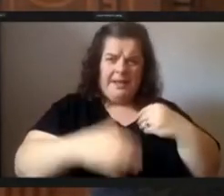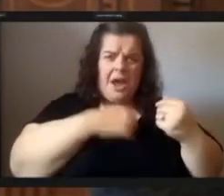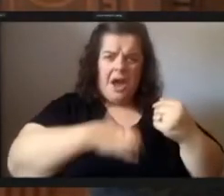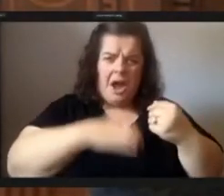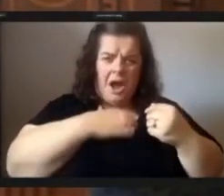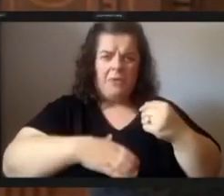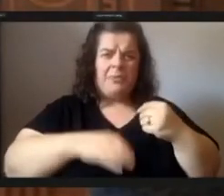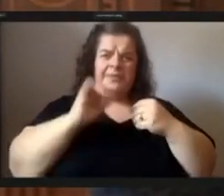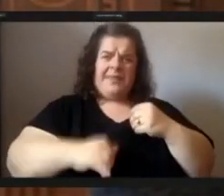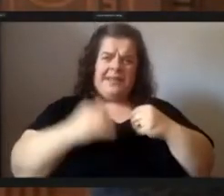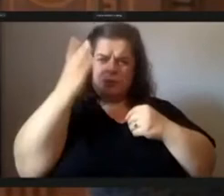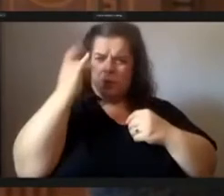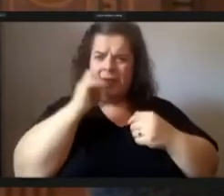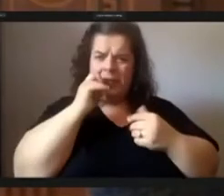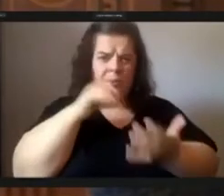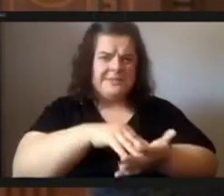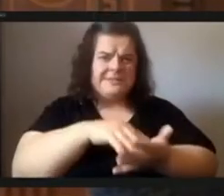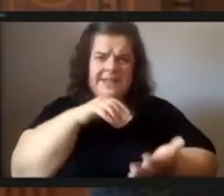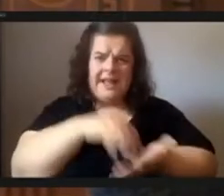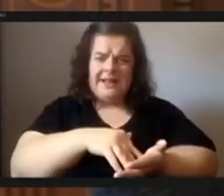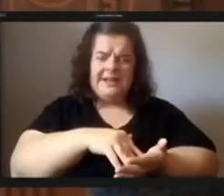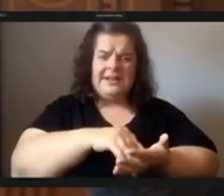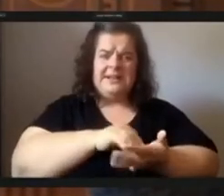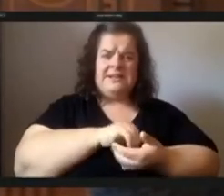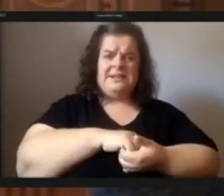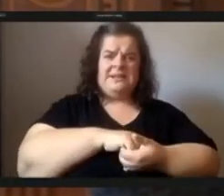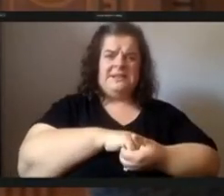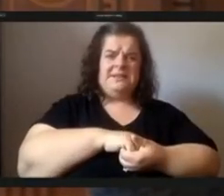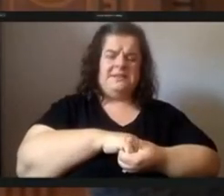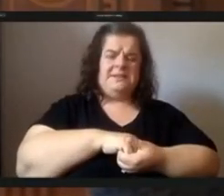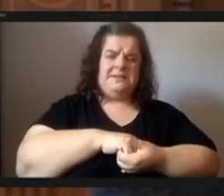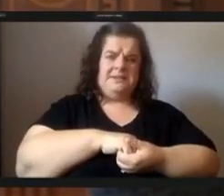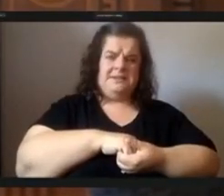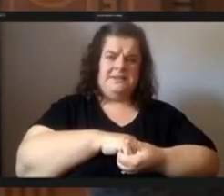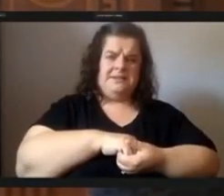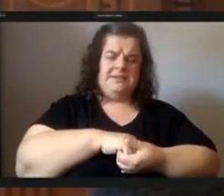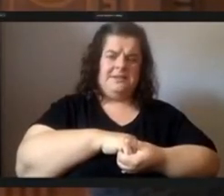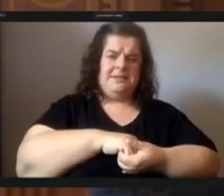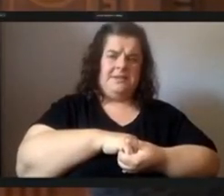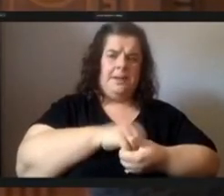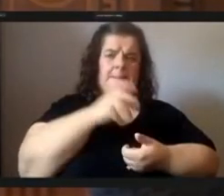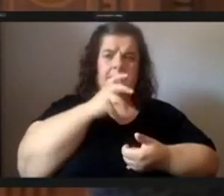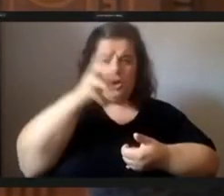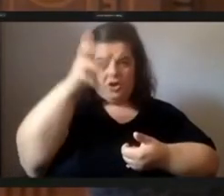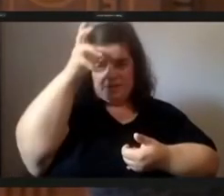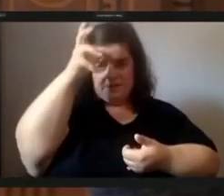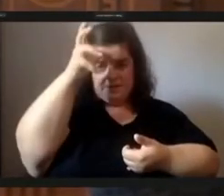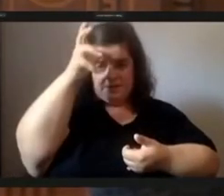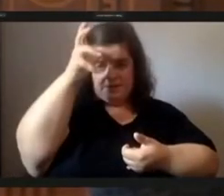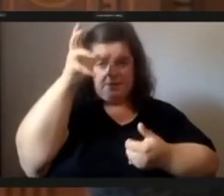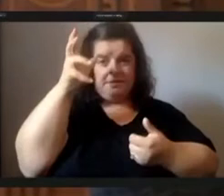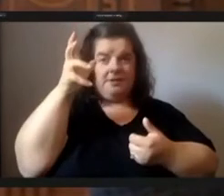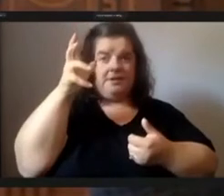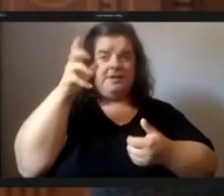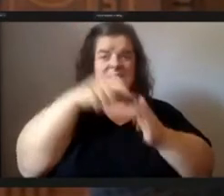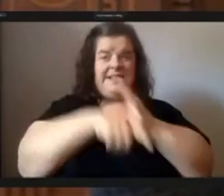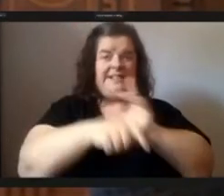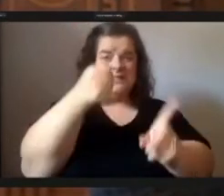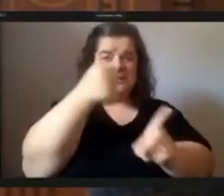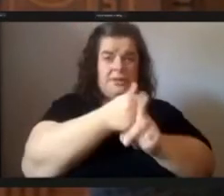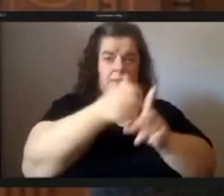studying people are parents are committing suicide throughout